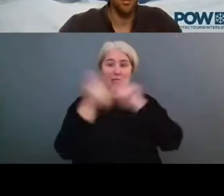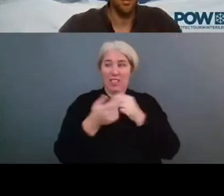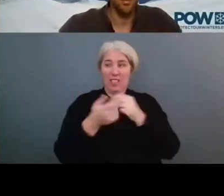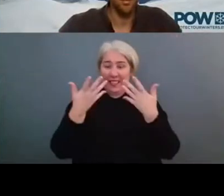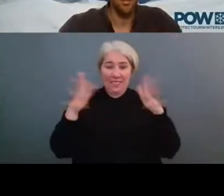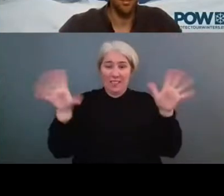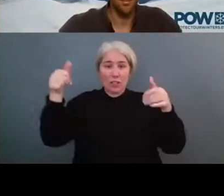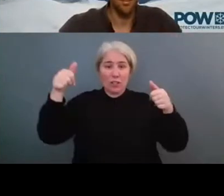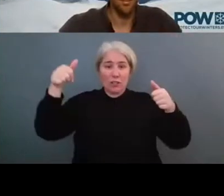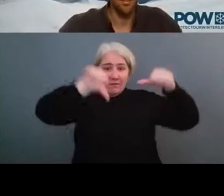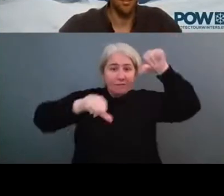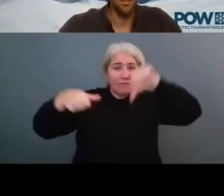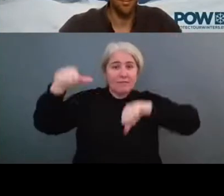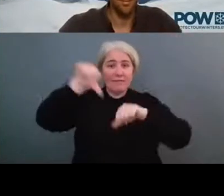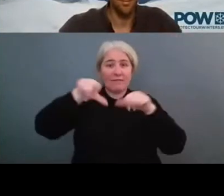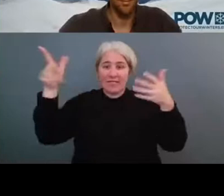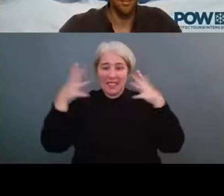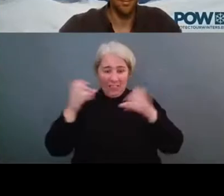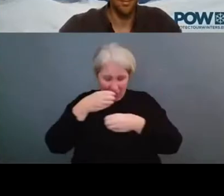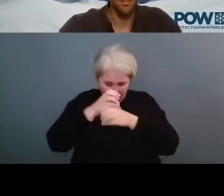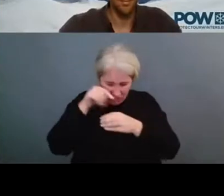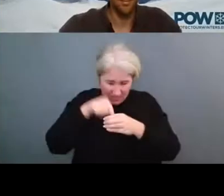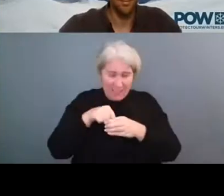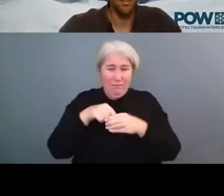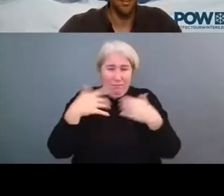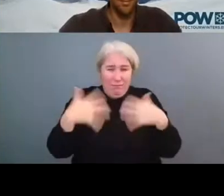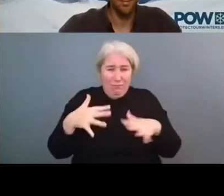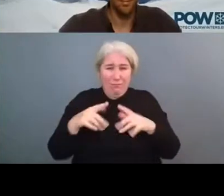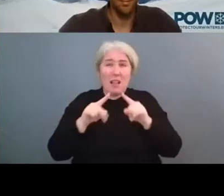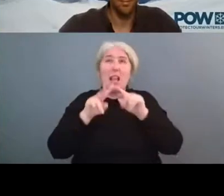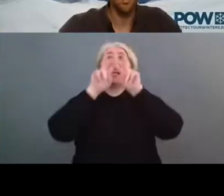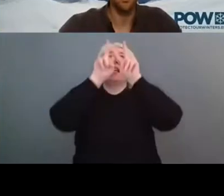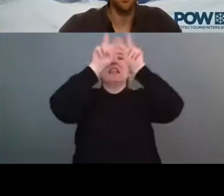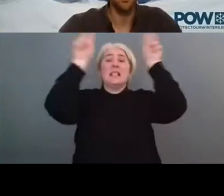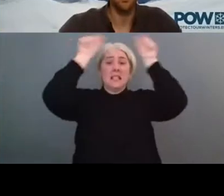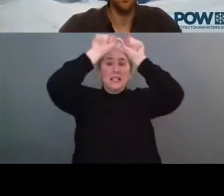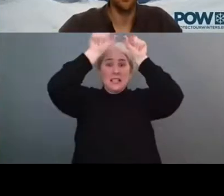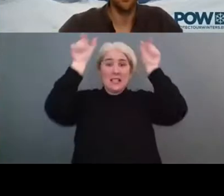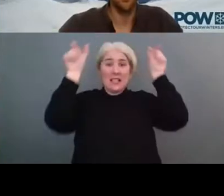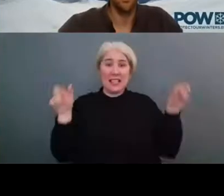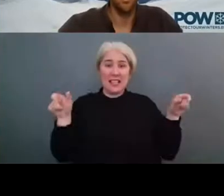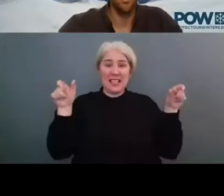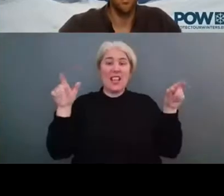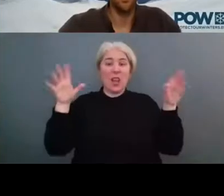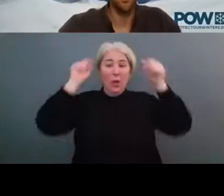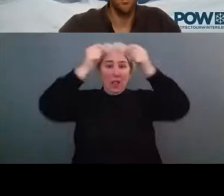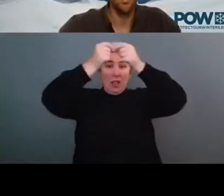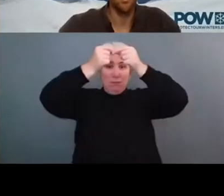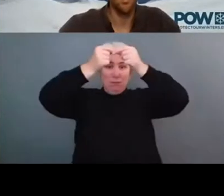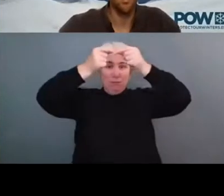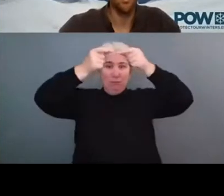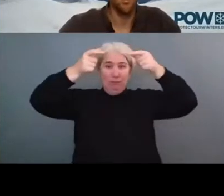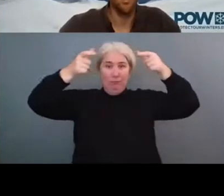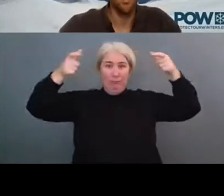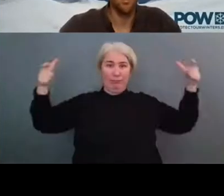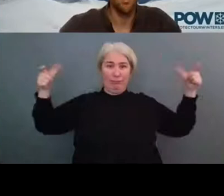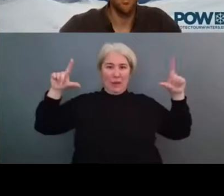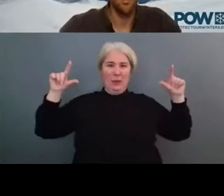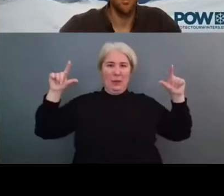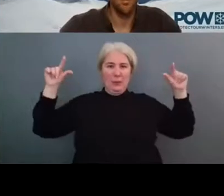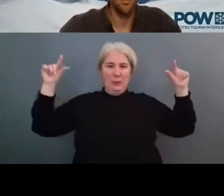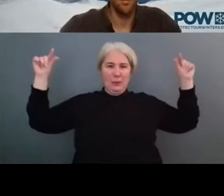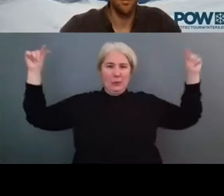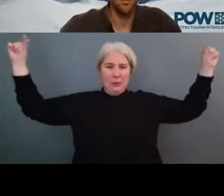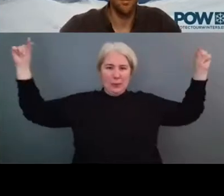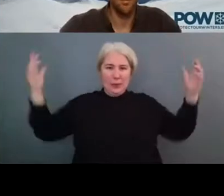of greenhouse gases in the atmosphere will diminish only very, very slowly. So even if